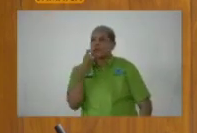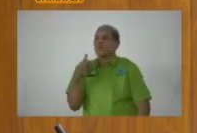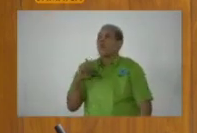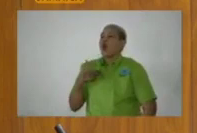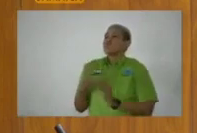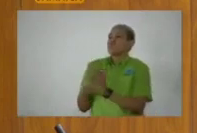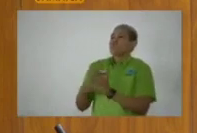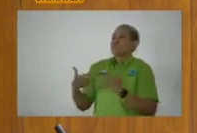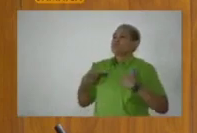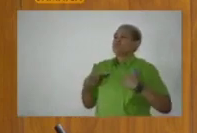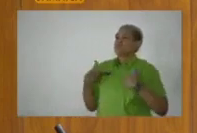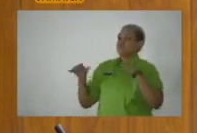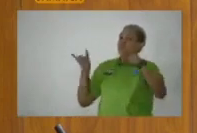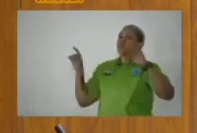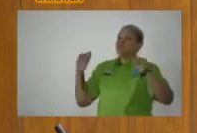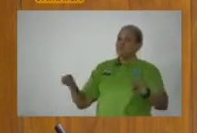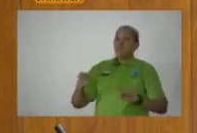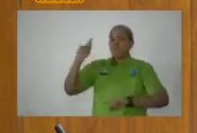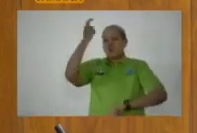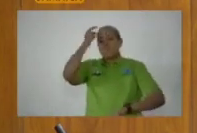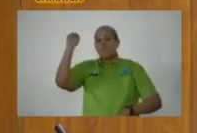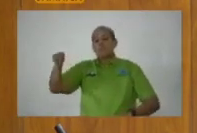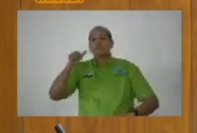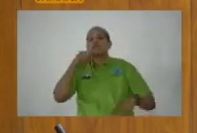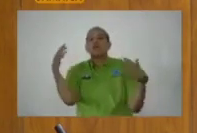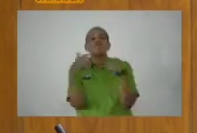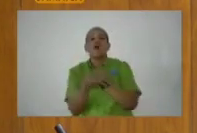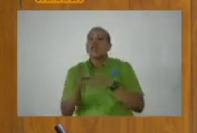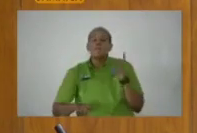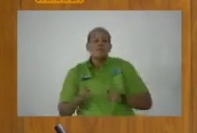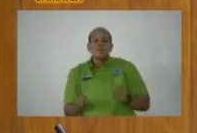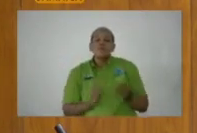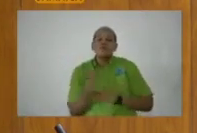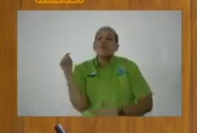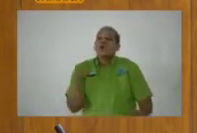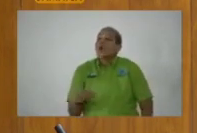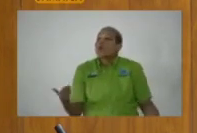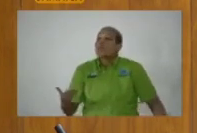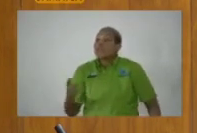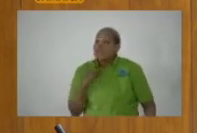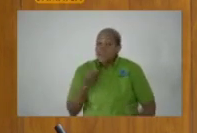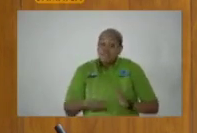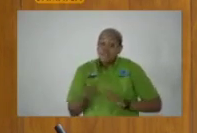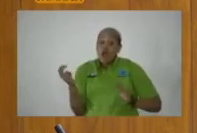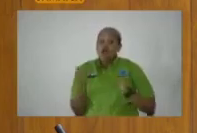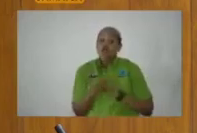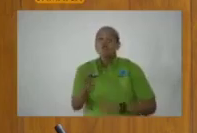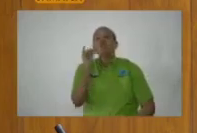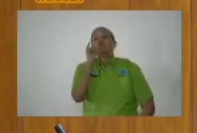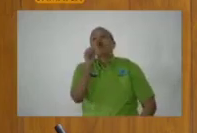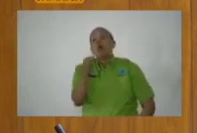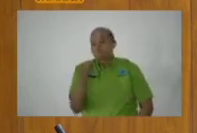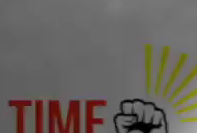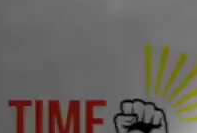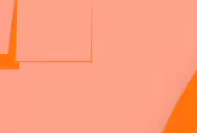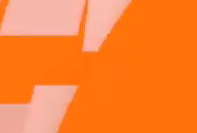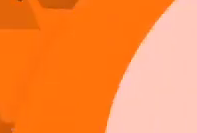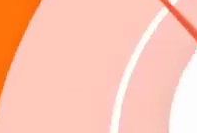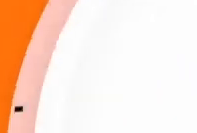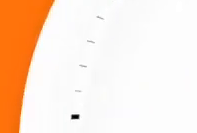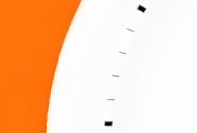of whoever they want. And the government must have freed other people by coming here, frankly, with this rubbish argument.